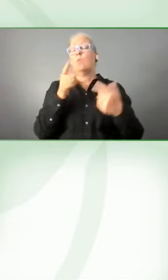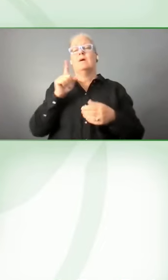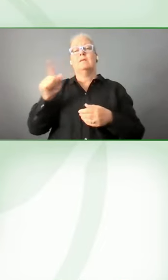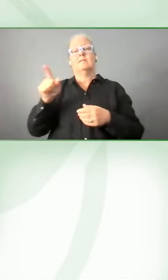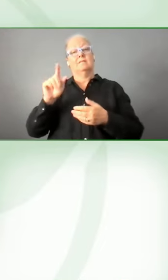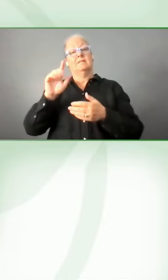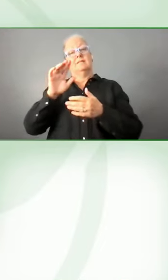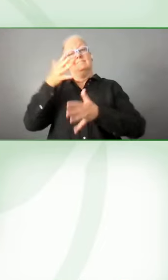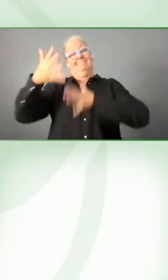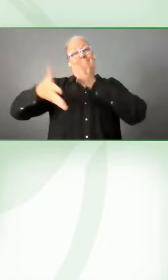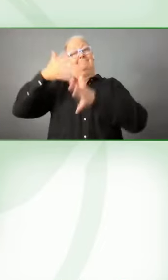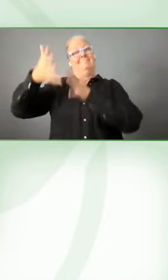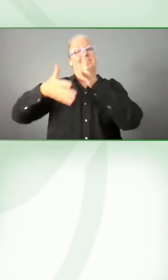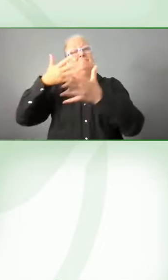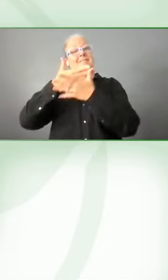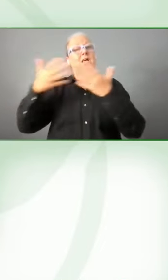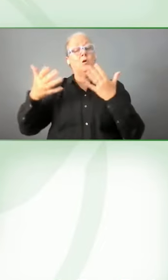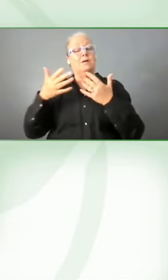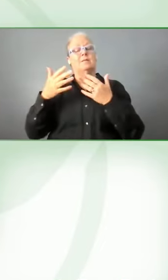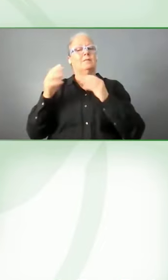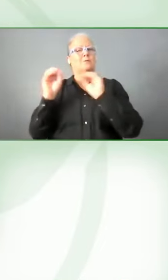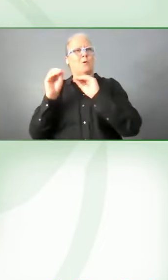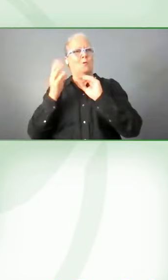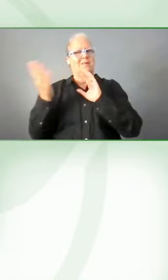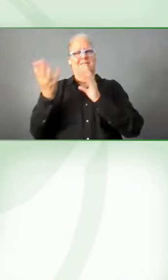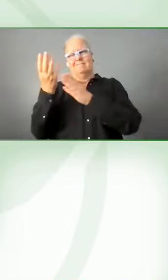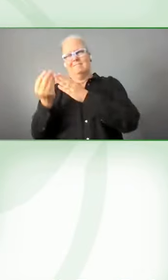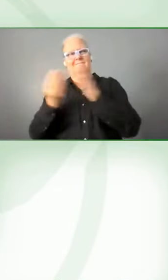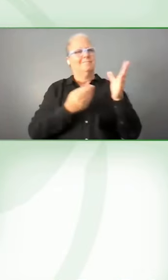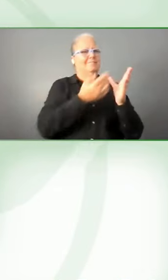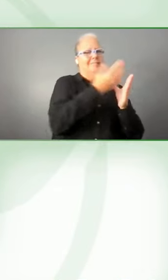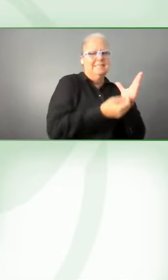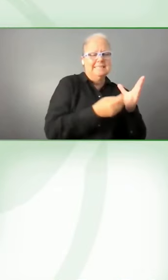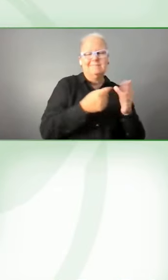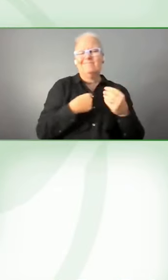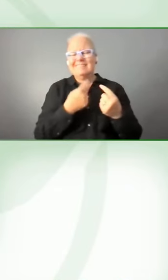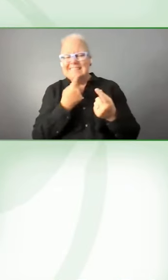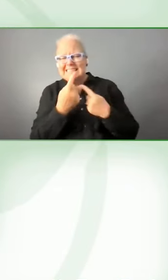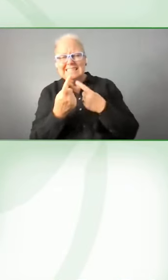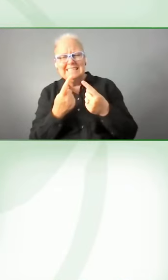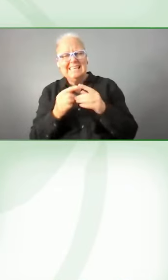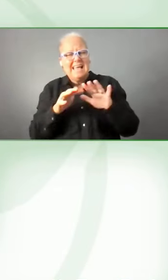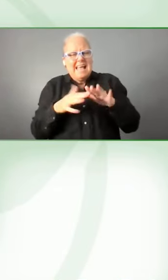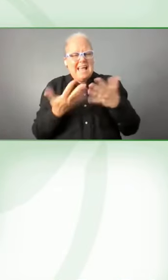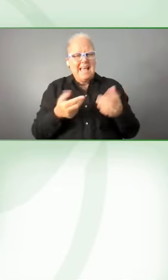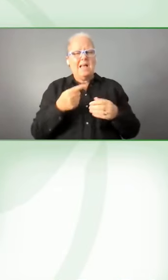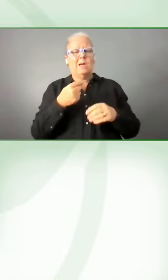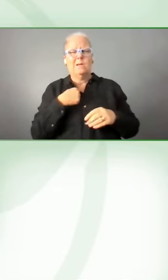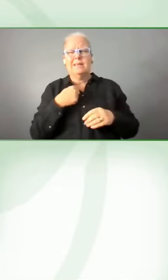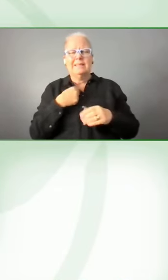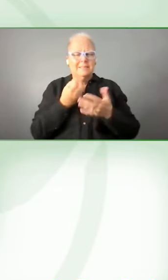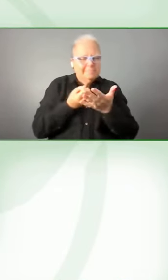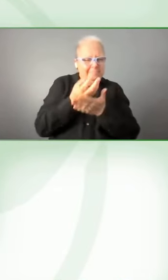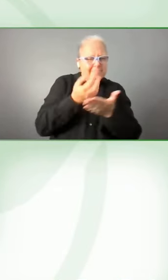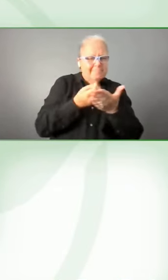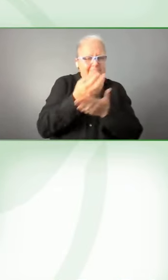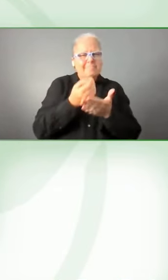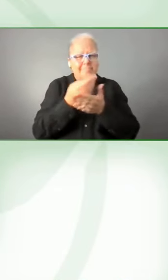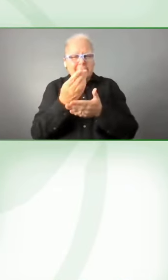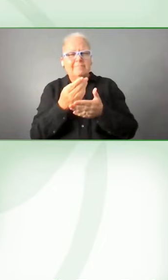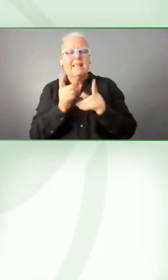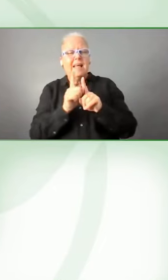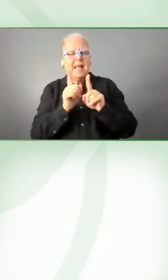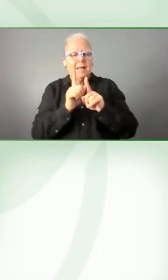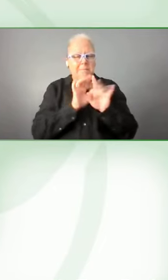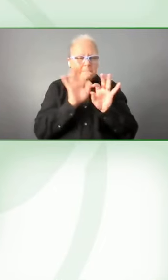concept. So we have a lot of discussions about how do we describe that concept accurately to produce the story. And